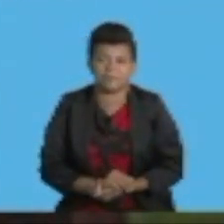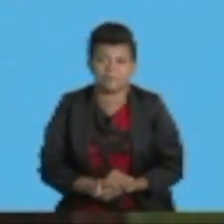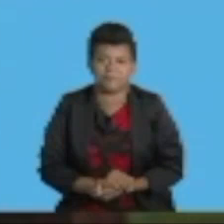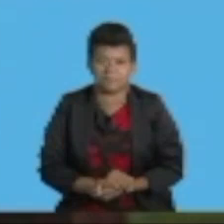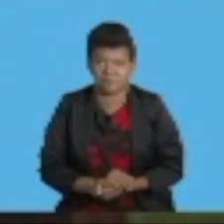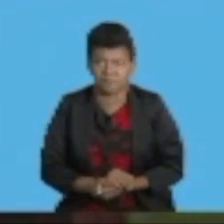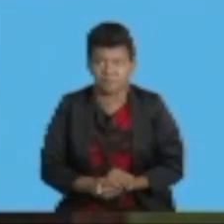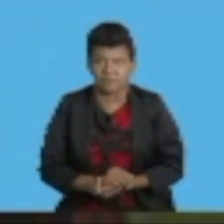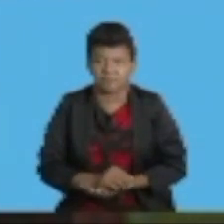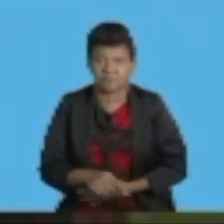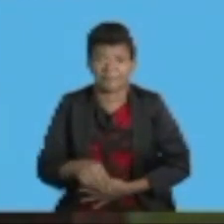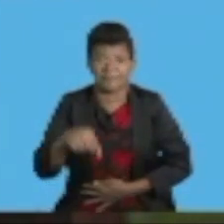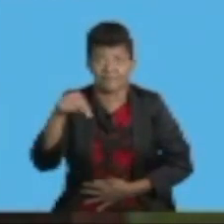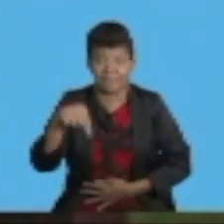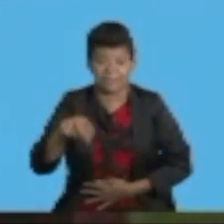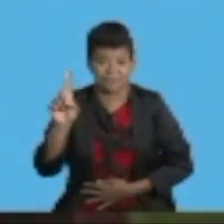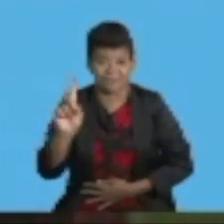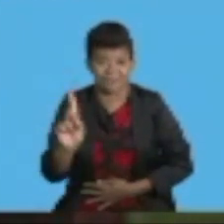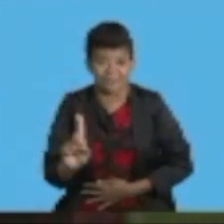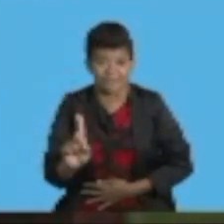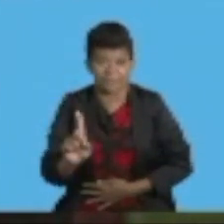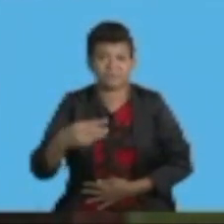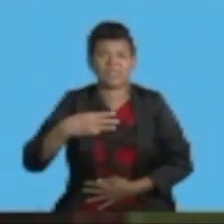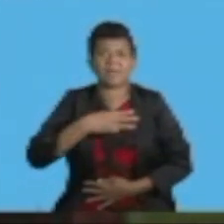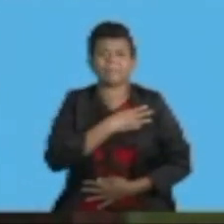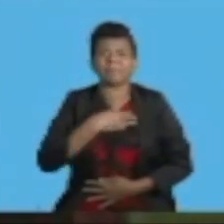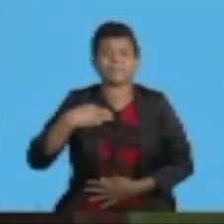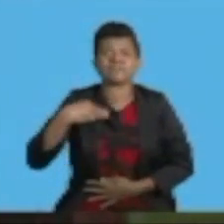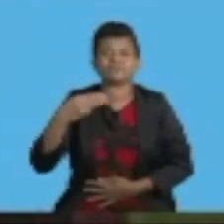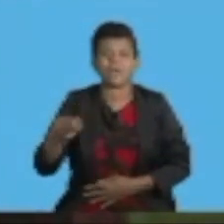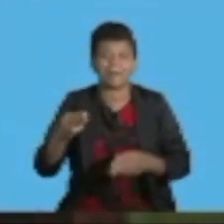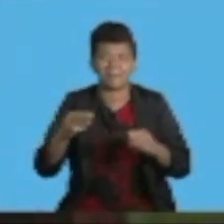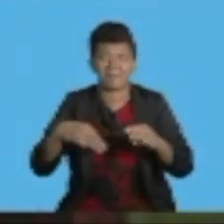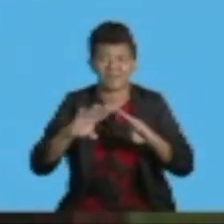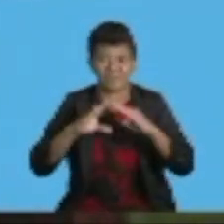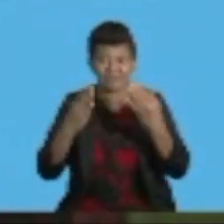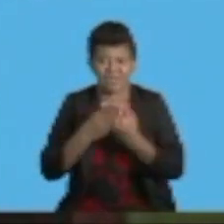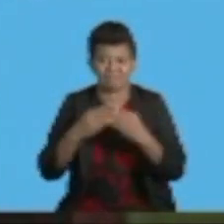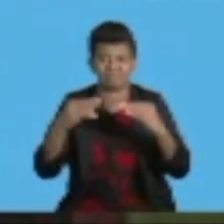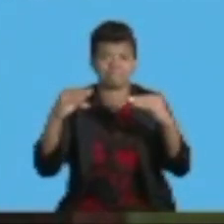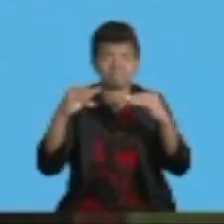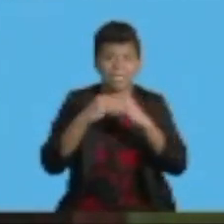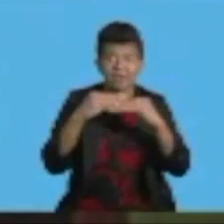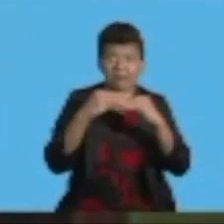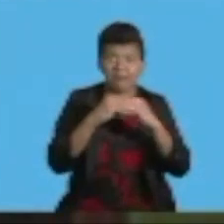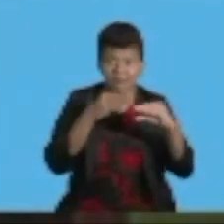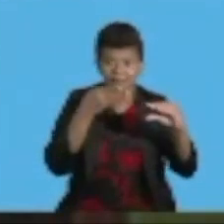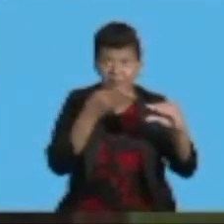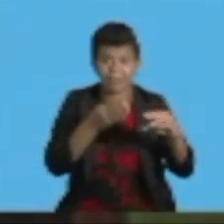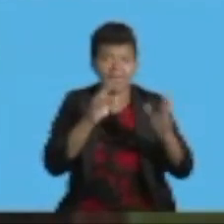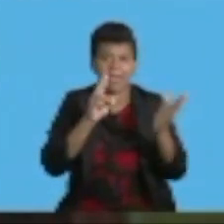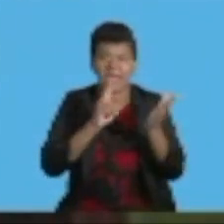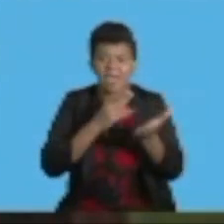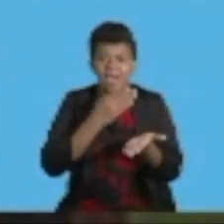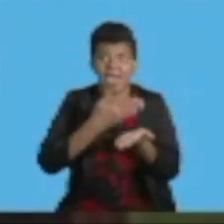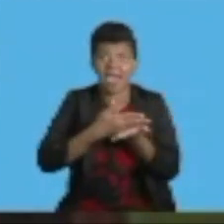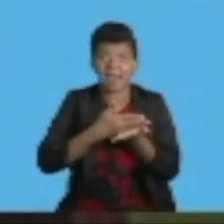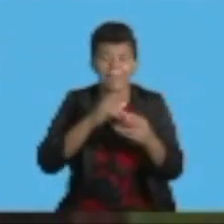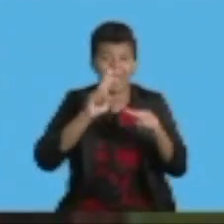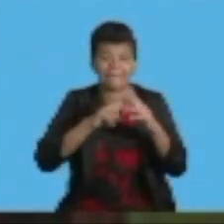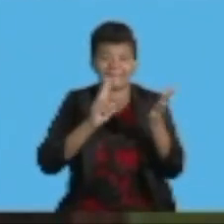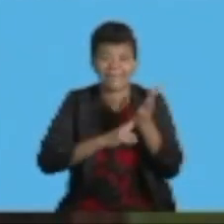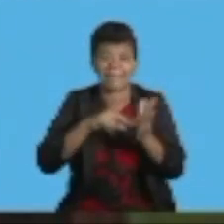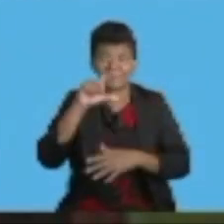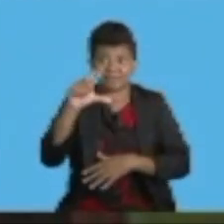In this regard, the Ministry and the World Bank, in particular IFC, is now reviewing the